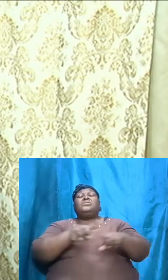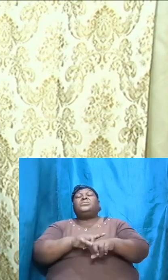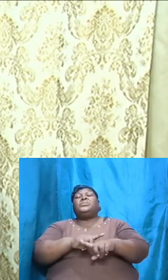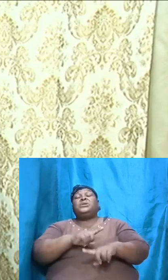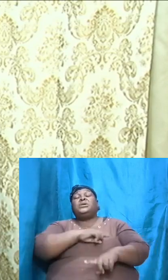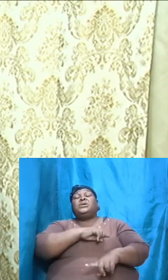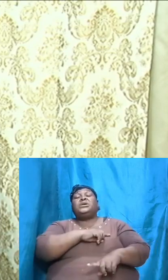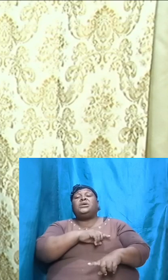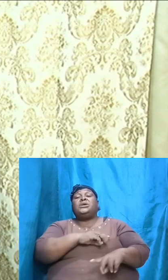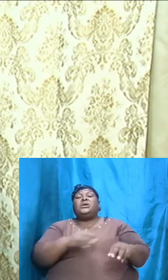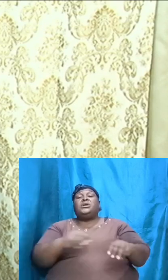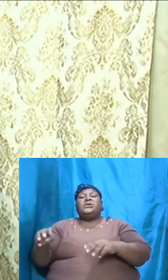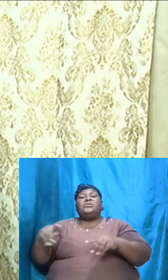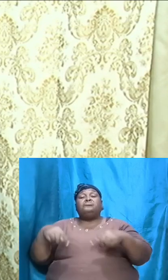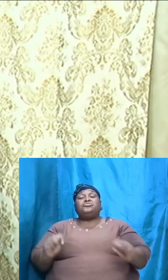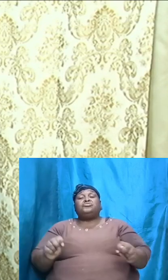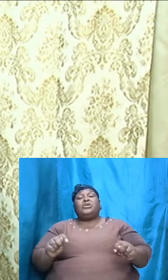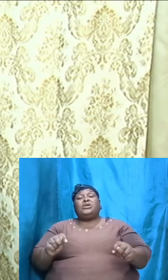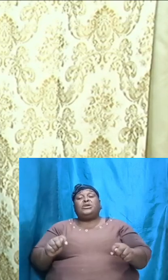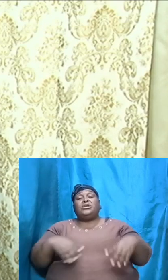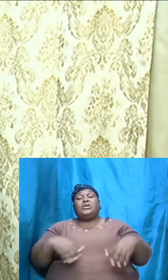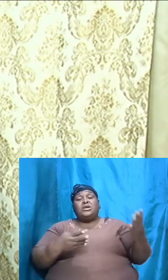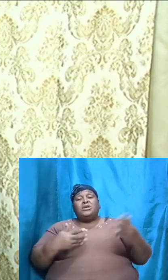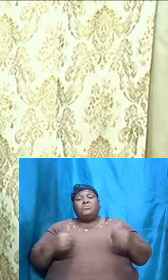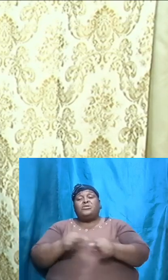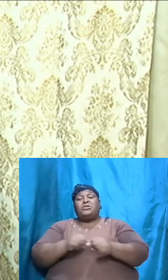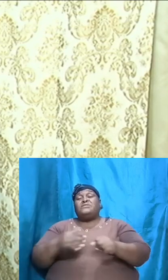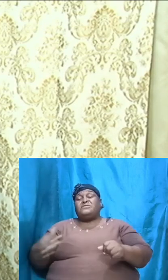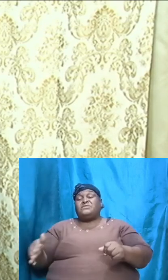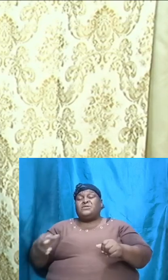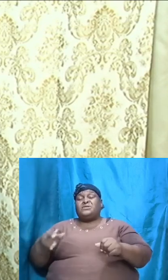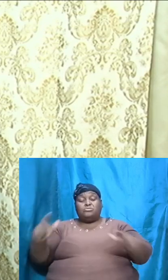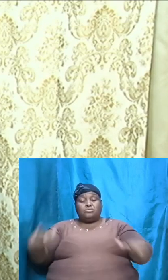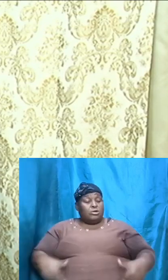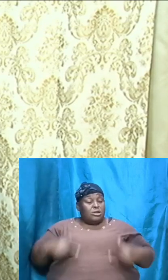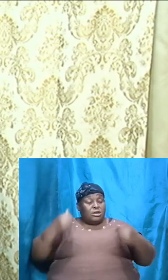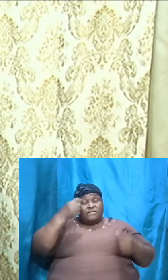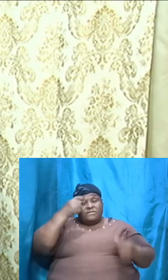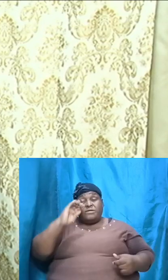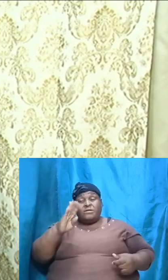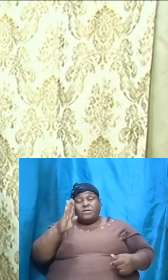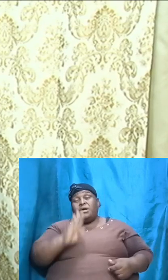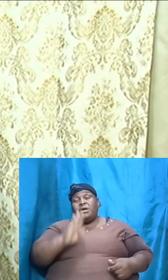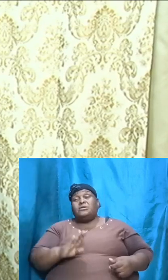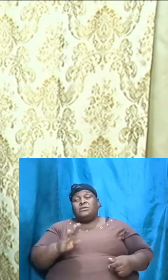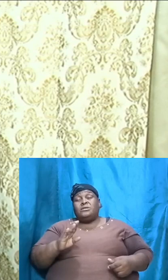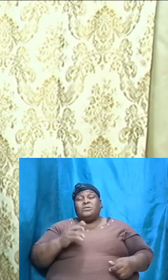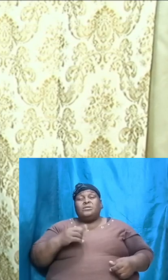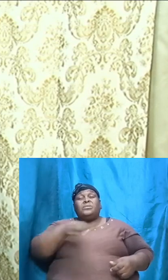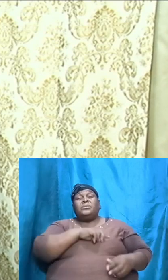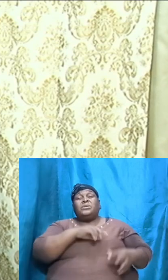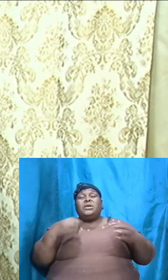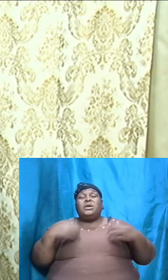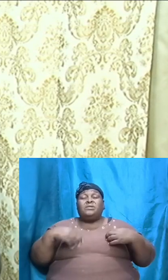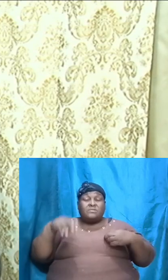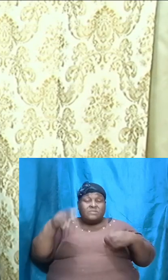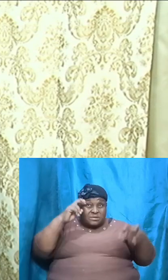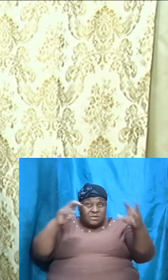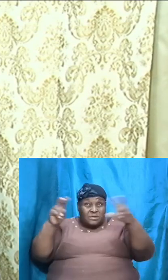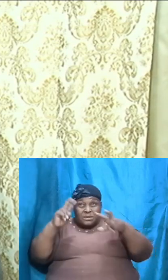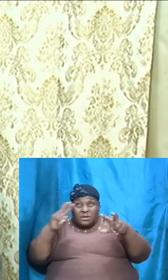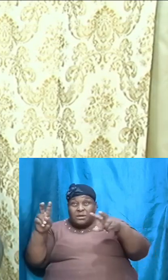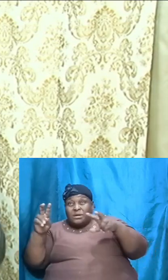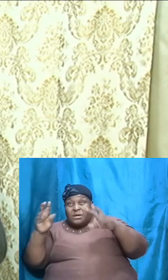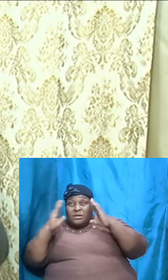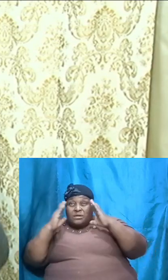and trying and doing everything we can to live for God, we have got to be vigilant at all times. We have got to be on top